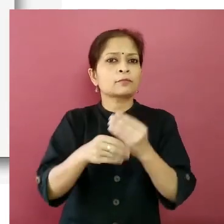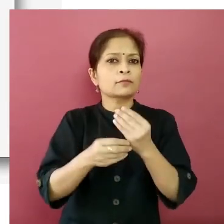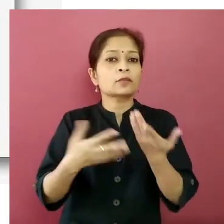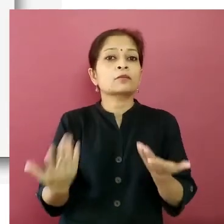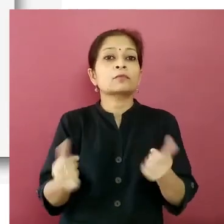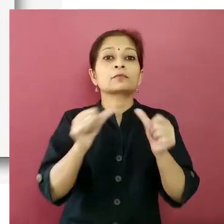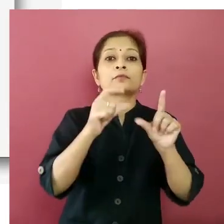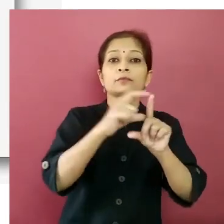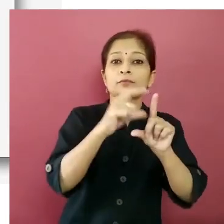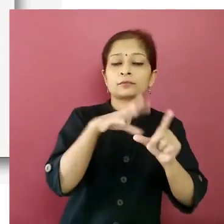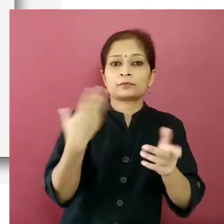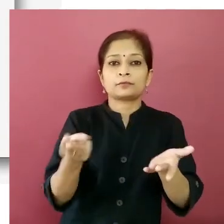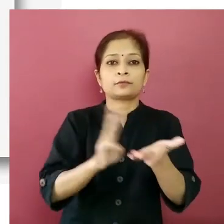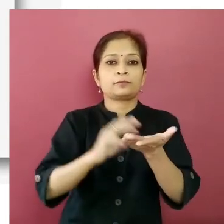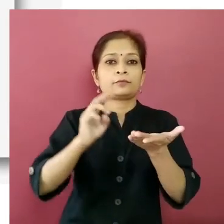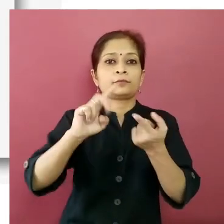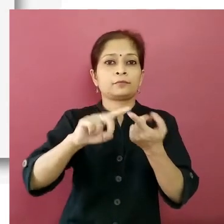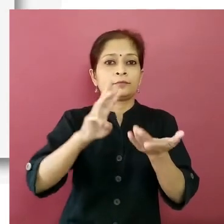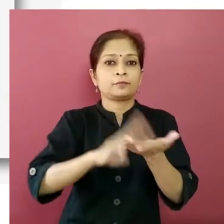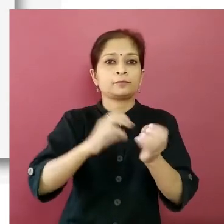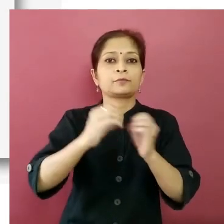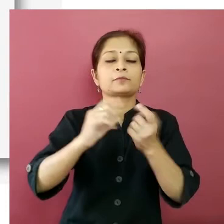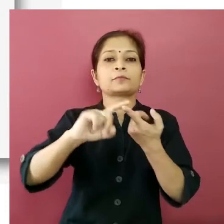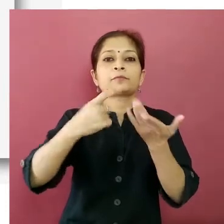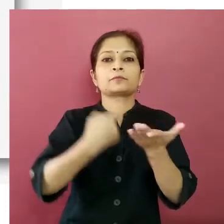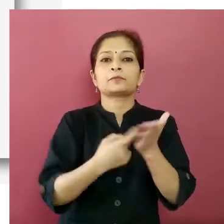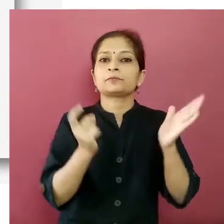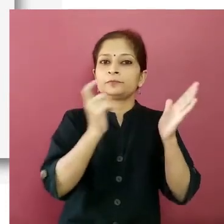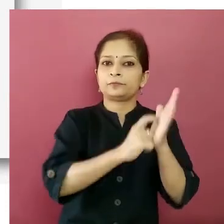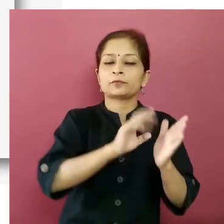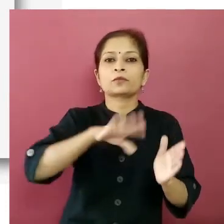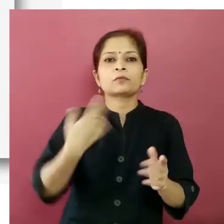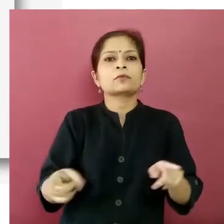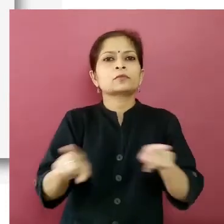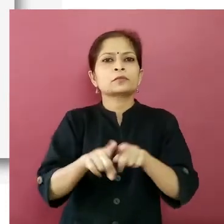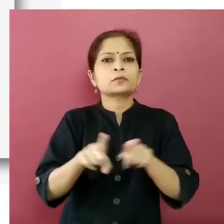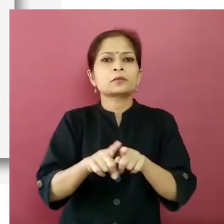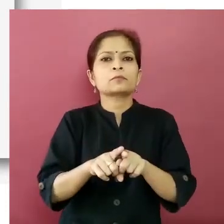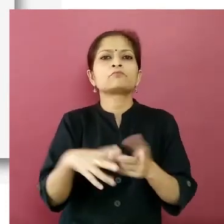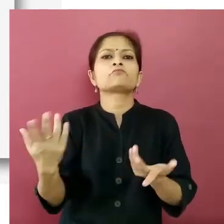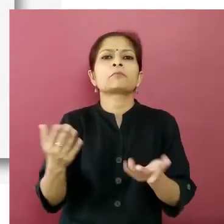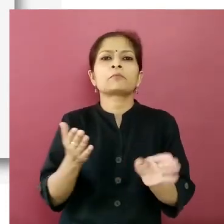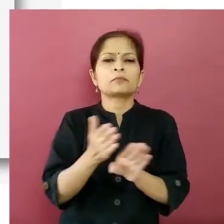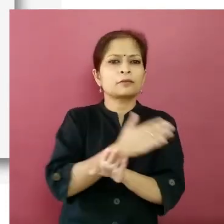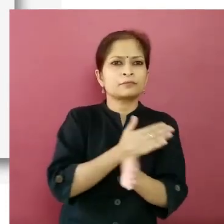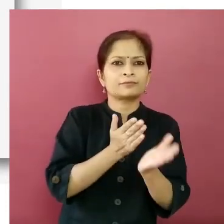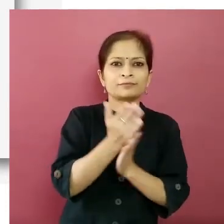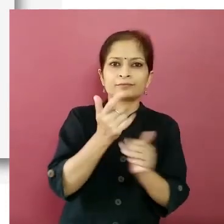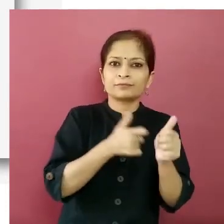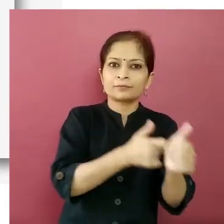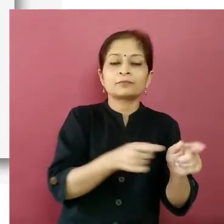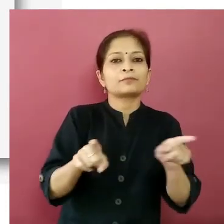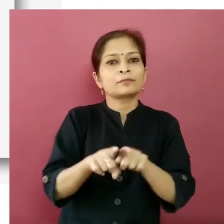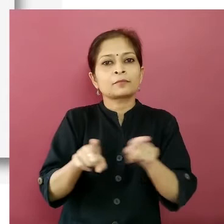members you can click on the add member button on this screen and follow the same process using the new members relevant